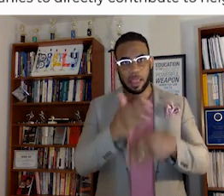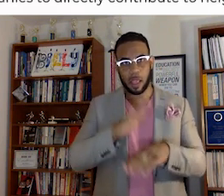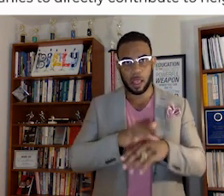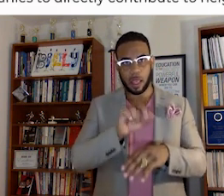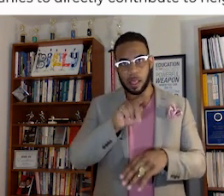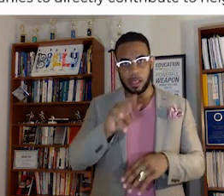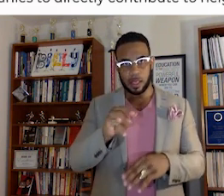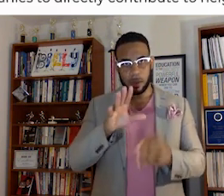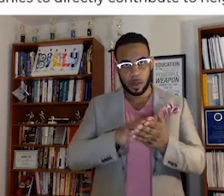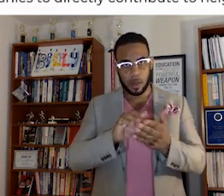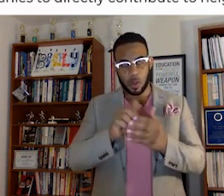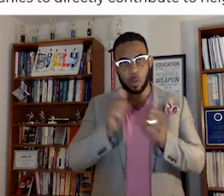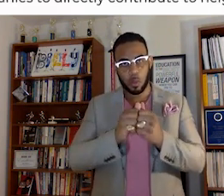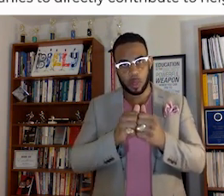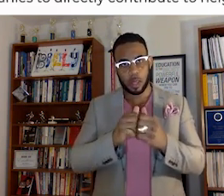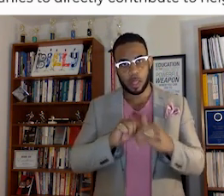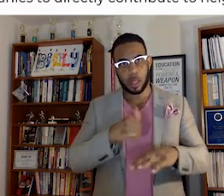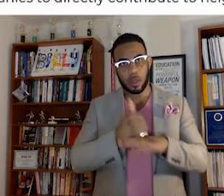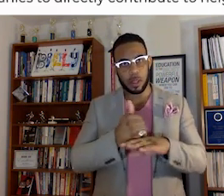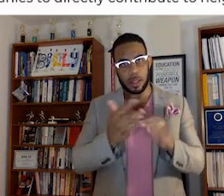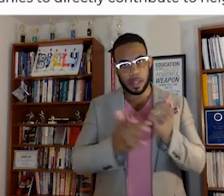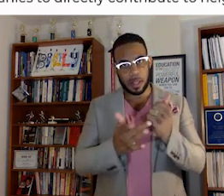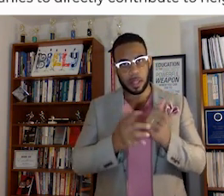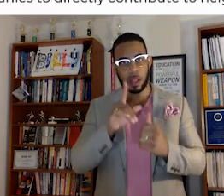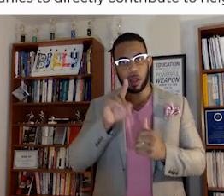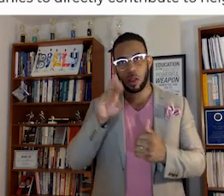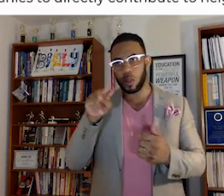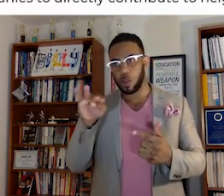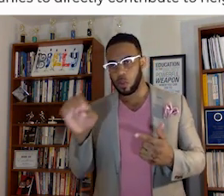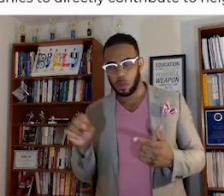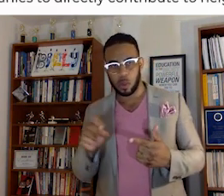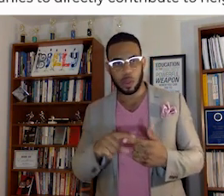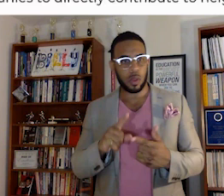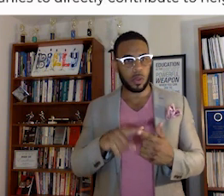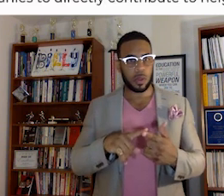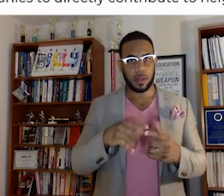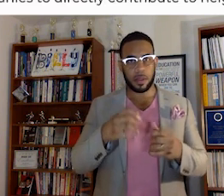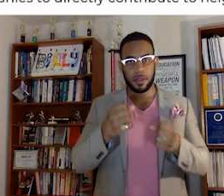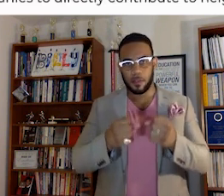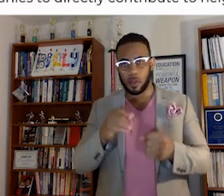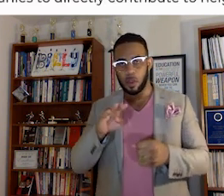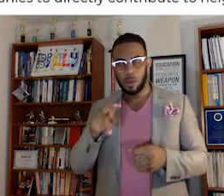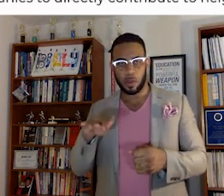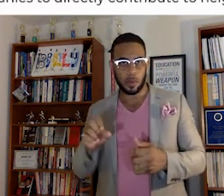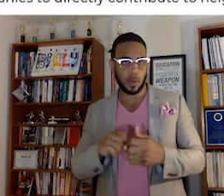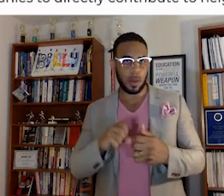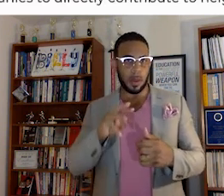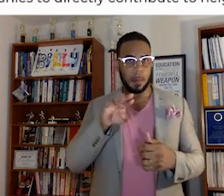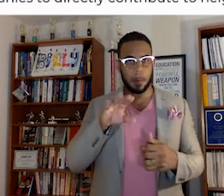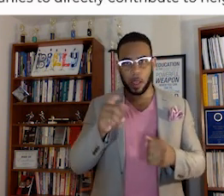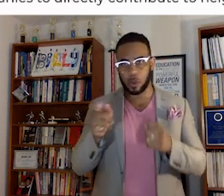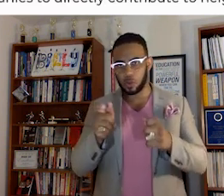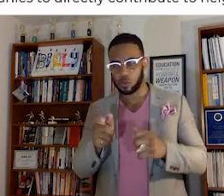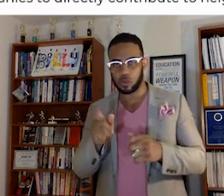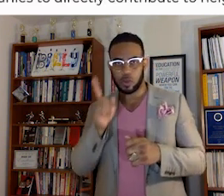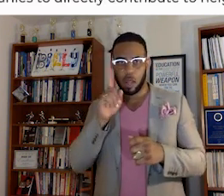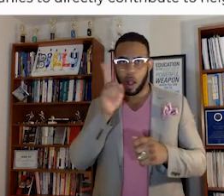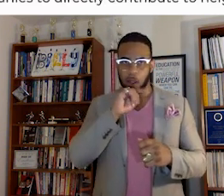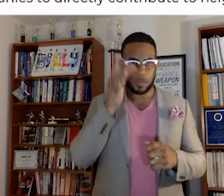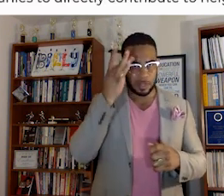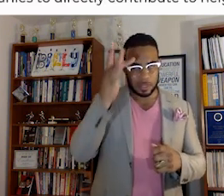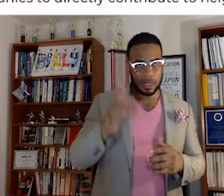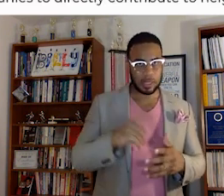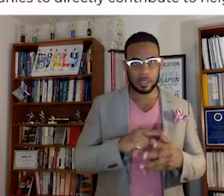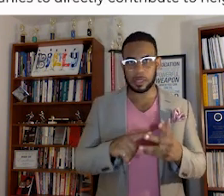STEM learnings with emerging technologies of drones, vehicle bones, microcontrollers, artificial intelligence.